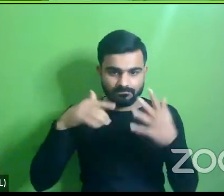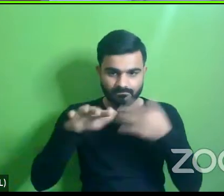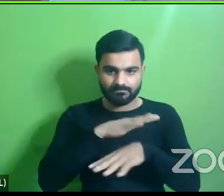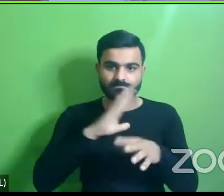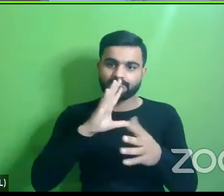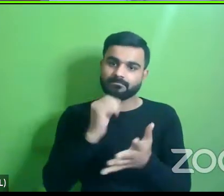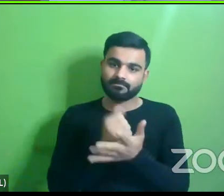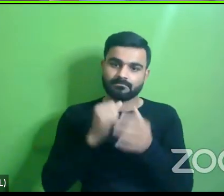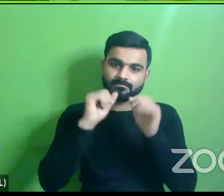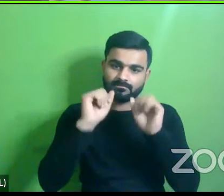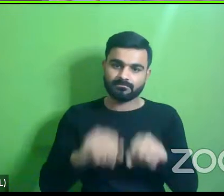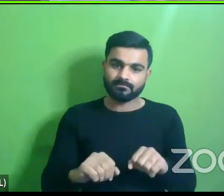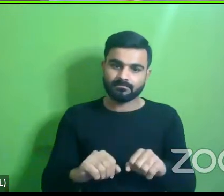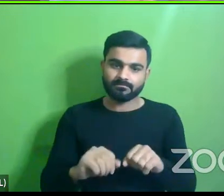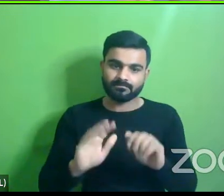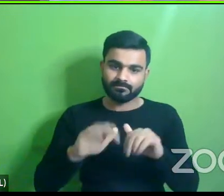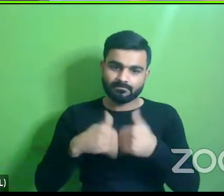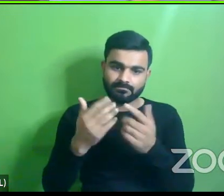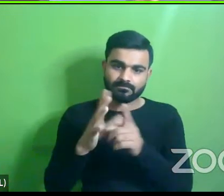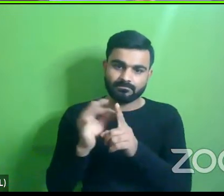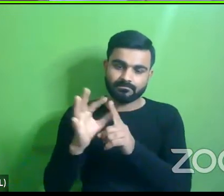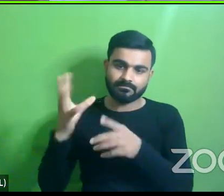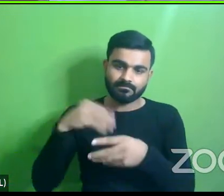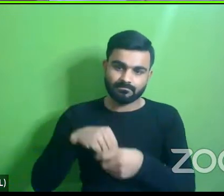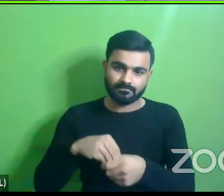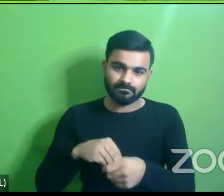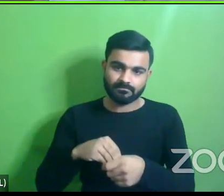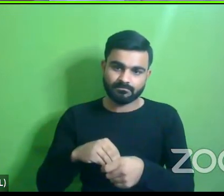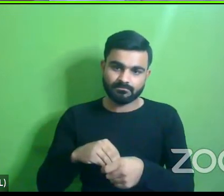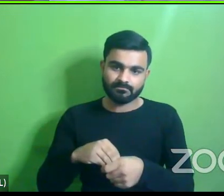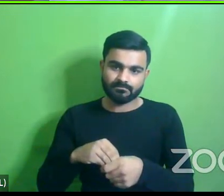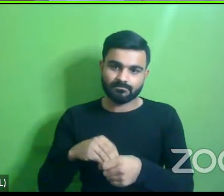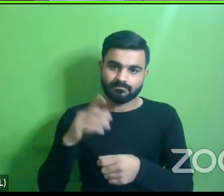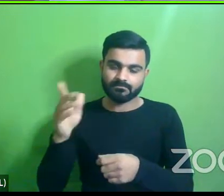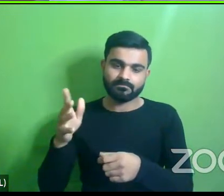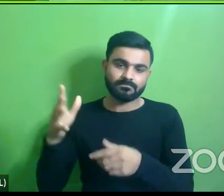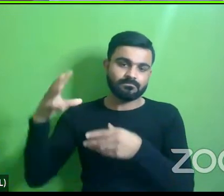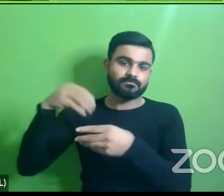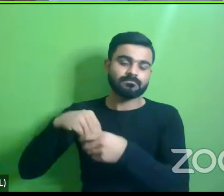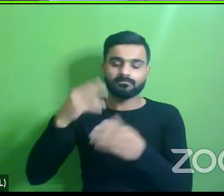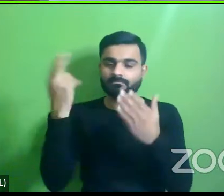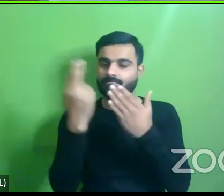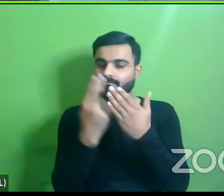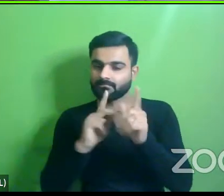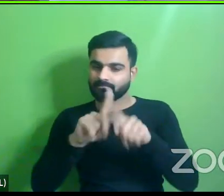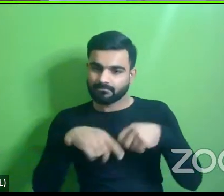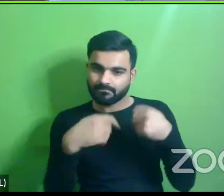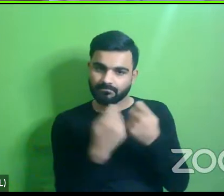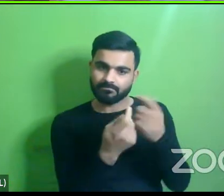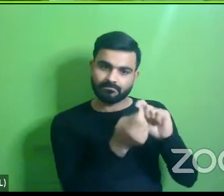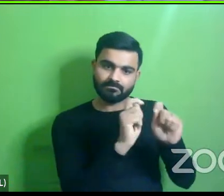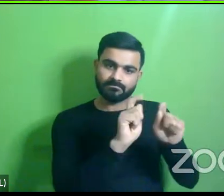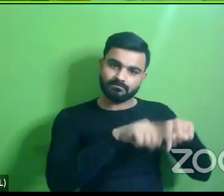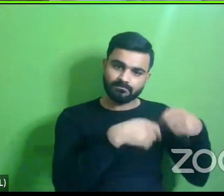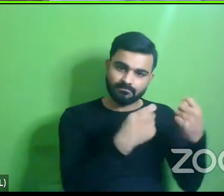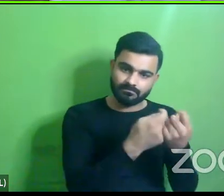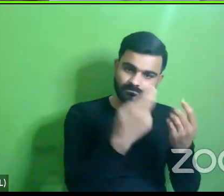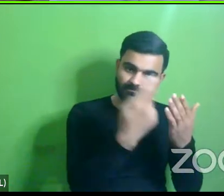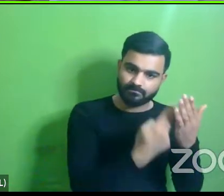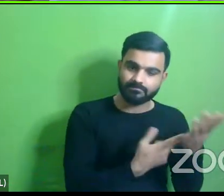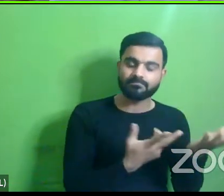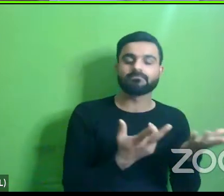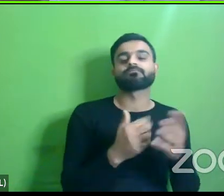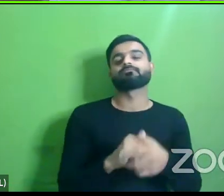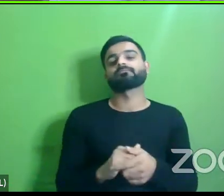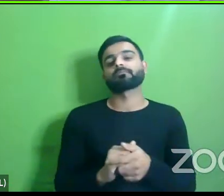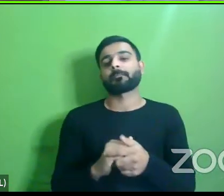sure um to how to make sure that uh what is what is put out by the design team is implemented by the implemented implementation team and